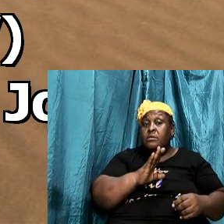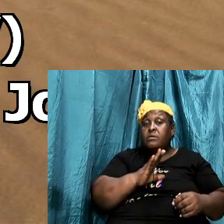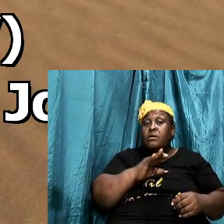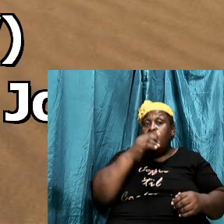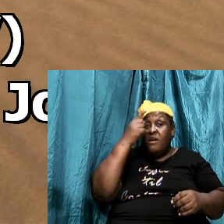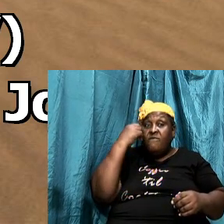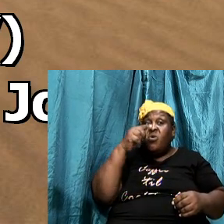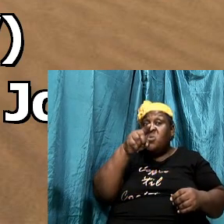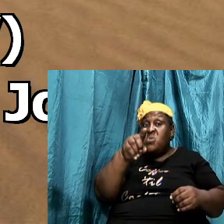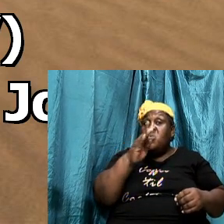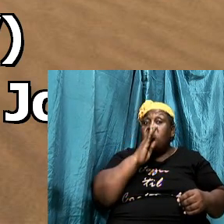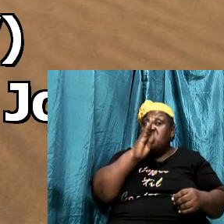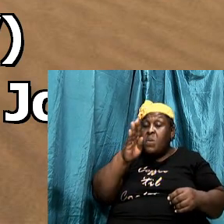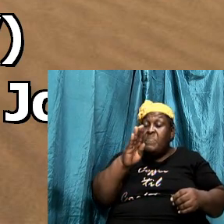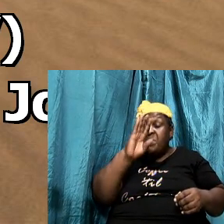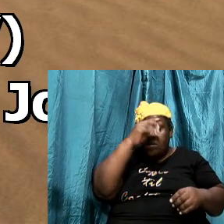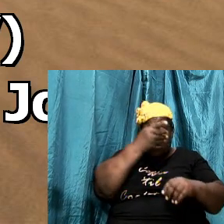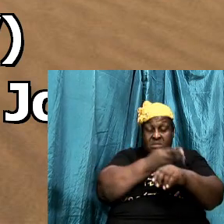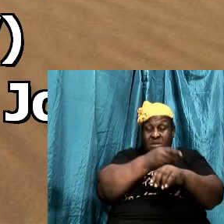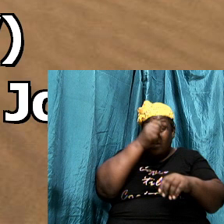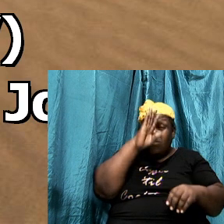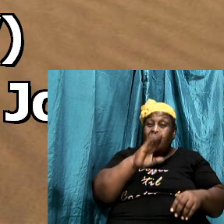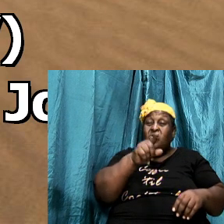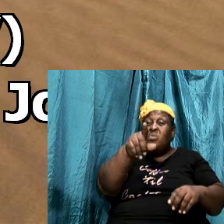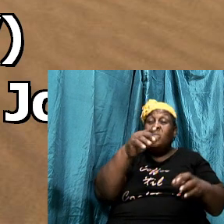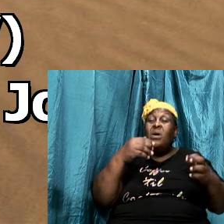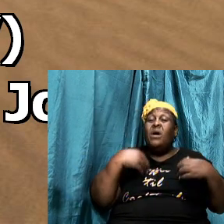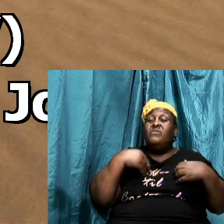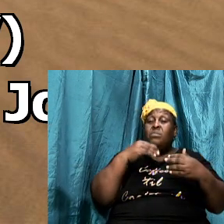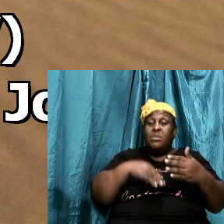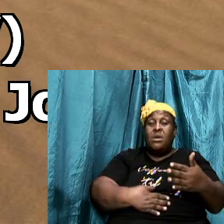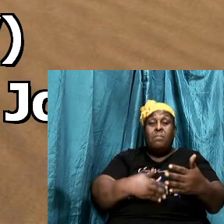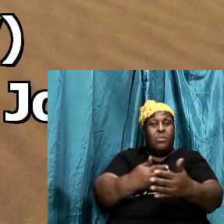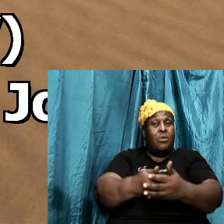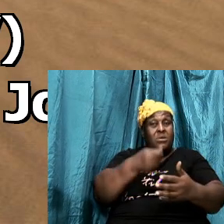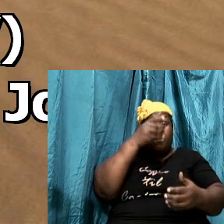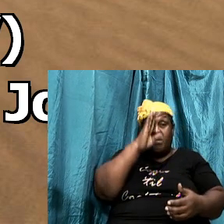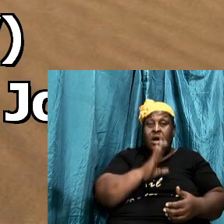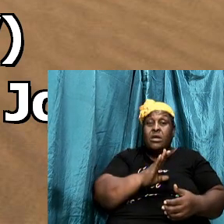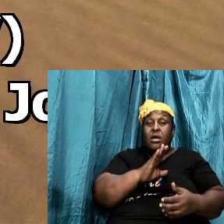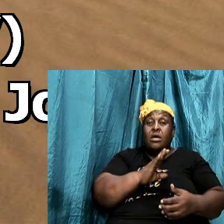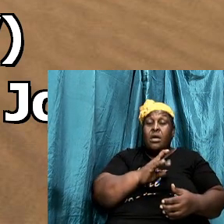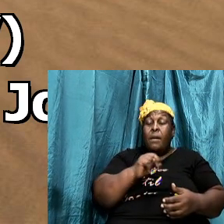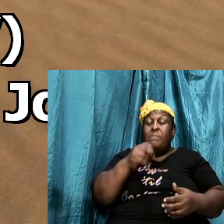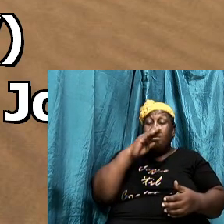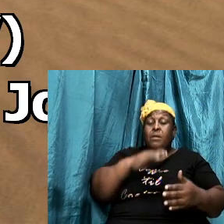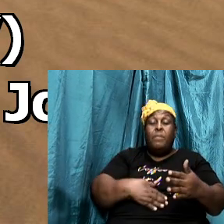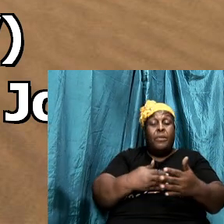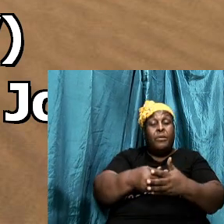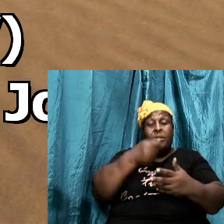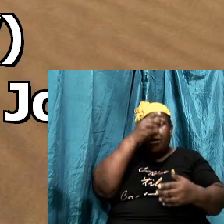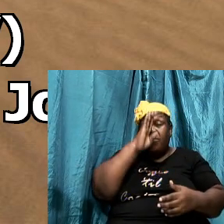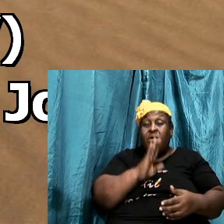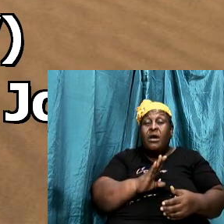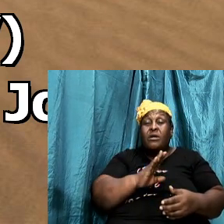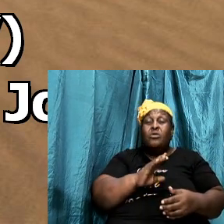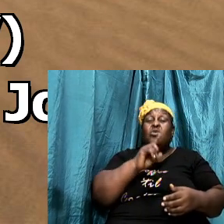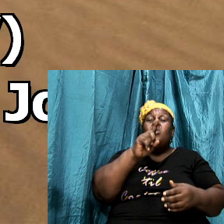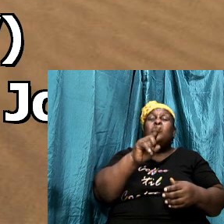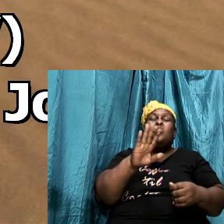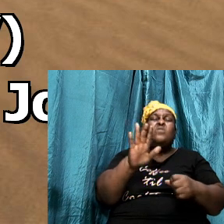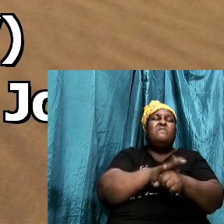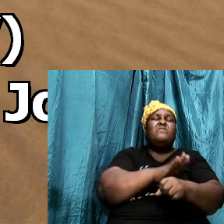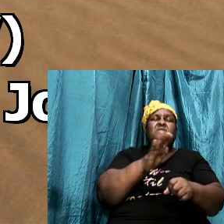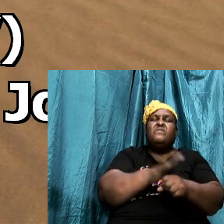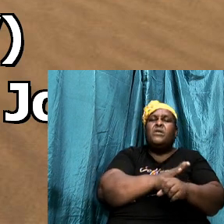a son of God you must be born of God and be born of God you means that you fulfill